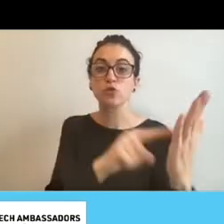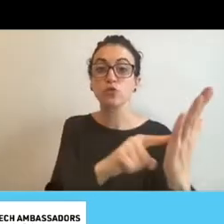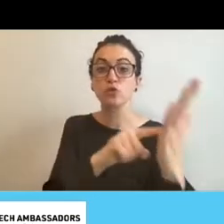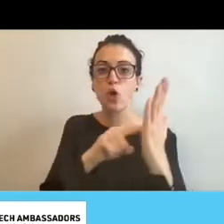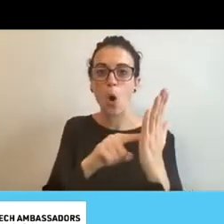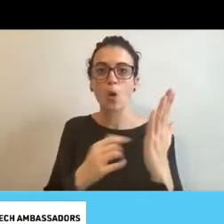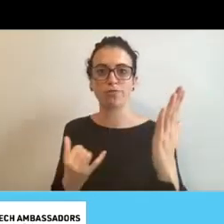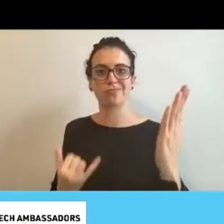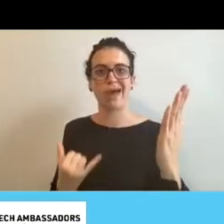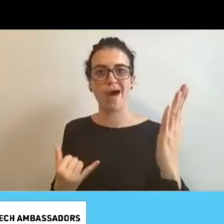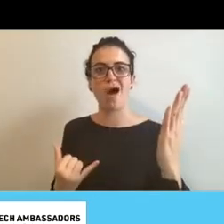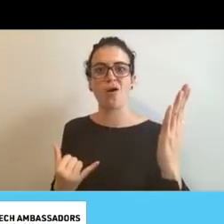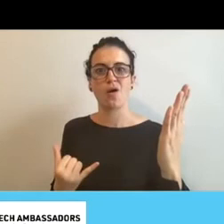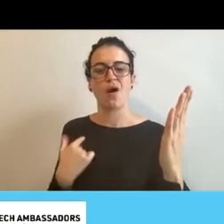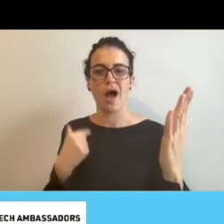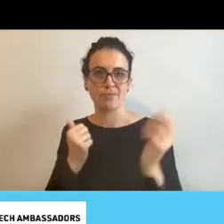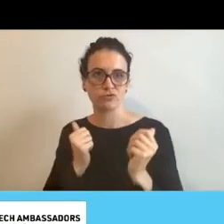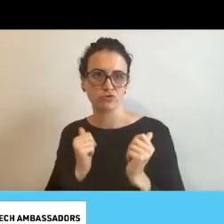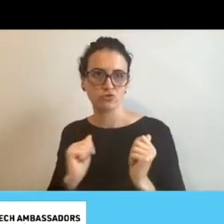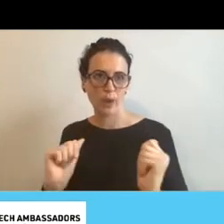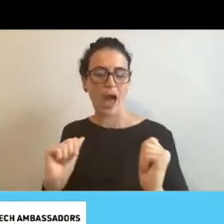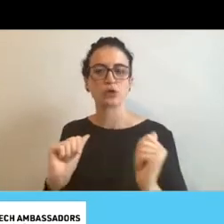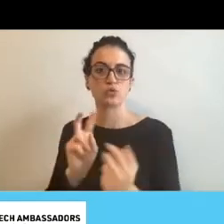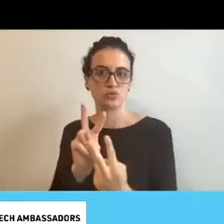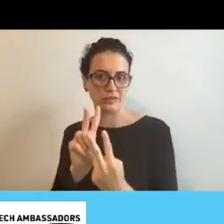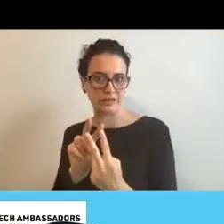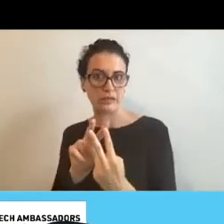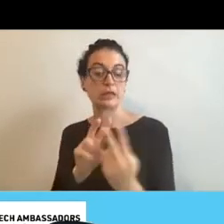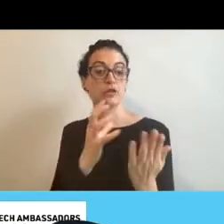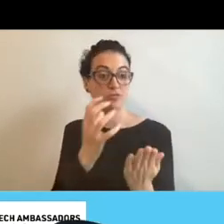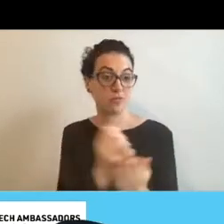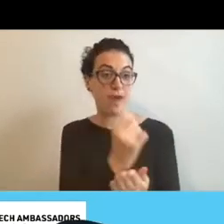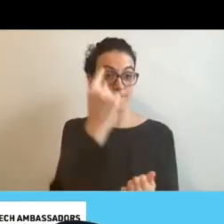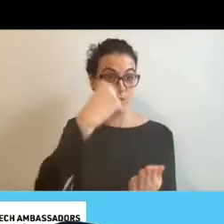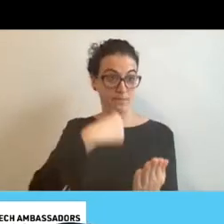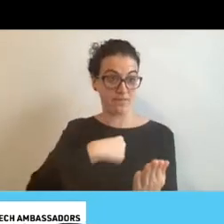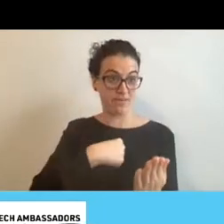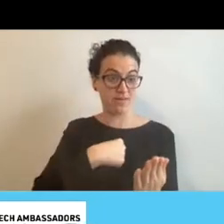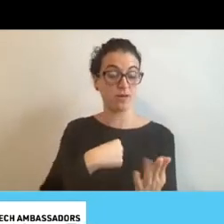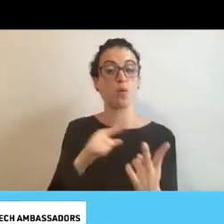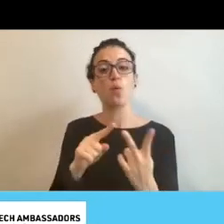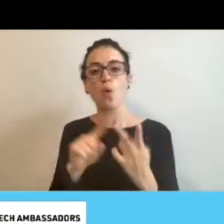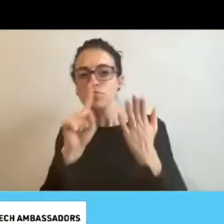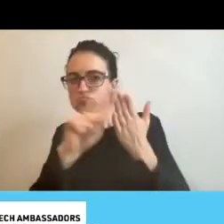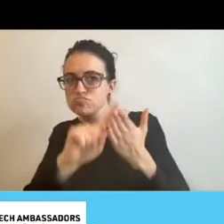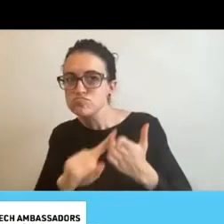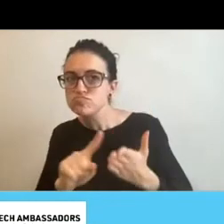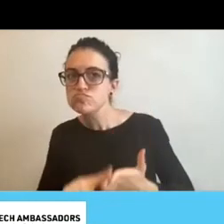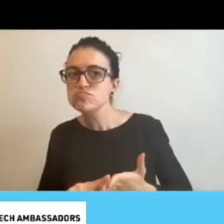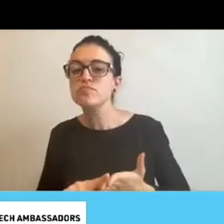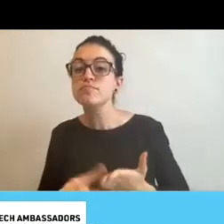trying to either get for myself or look into getting